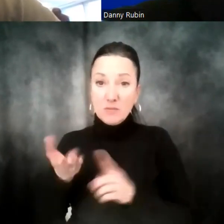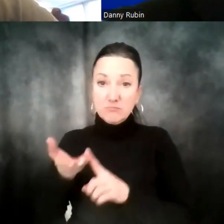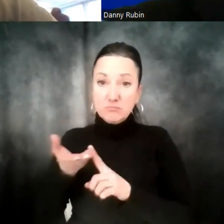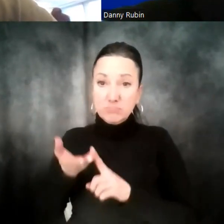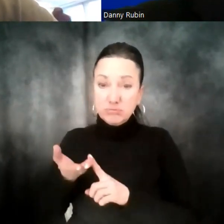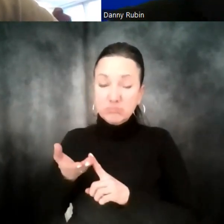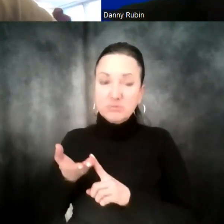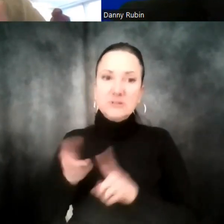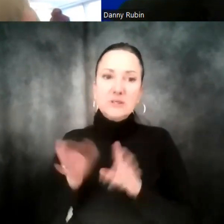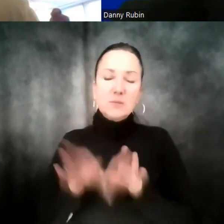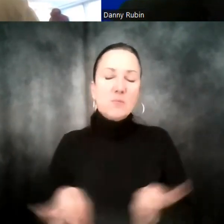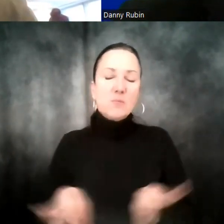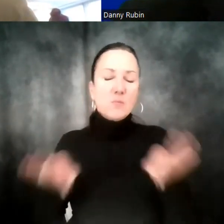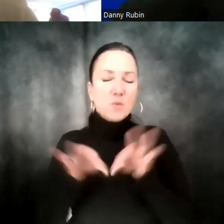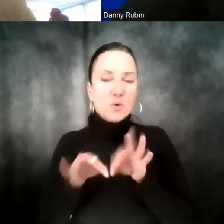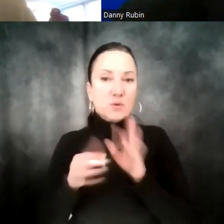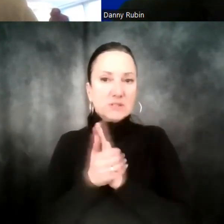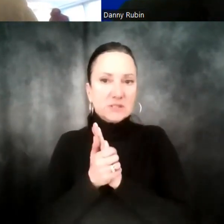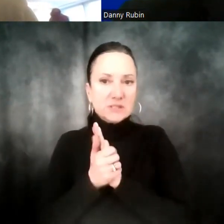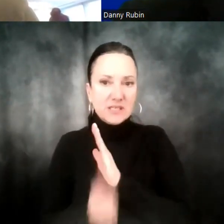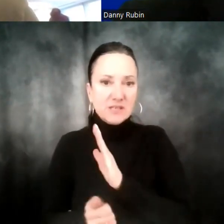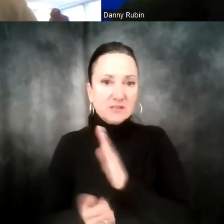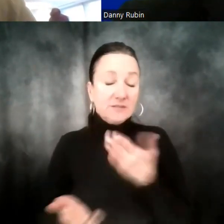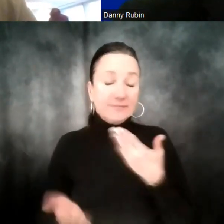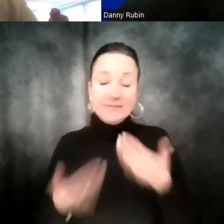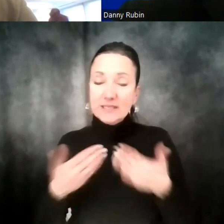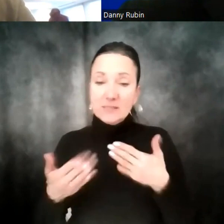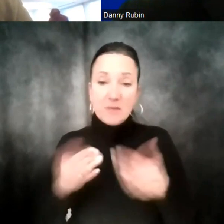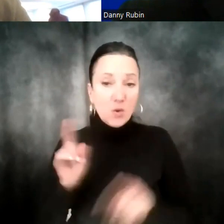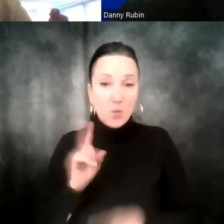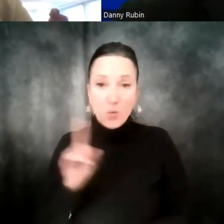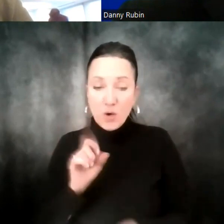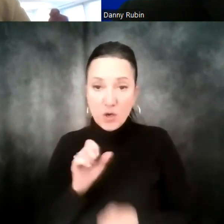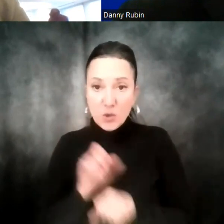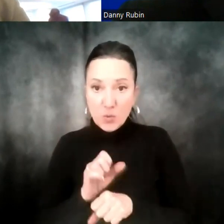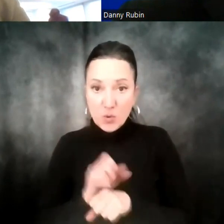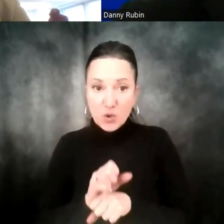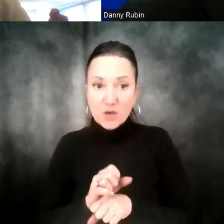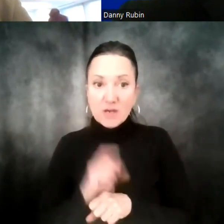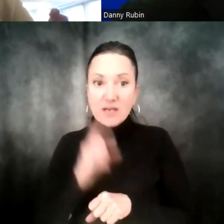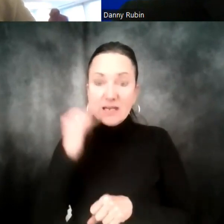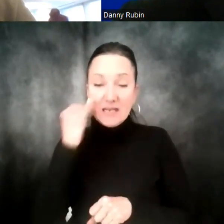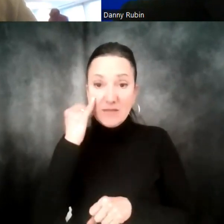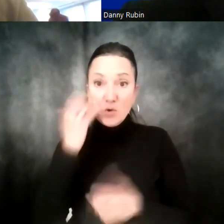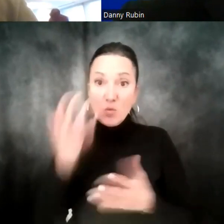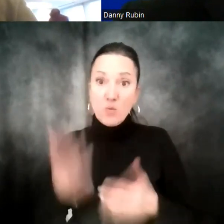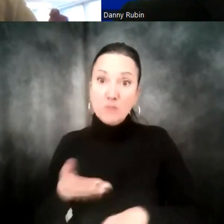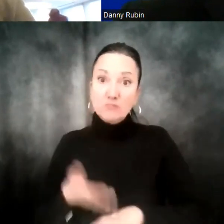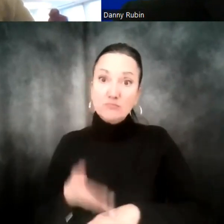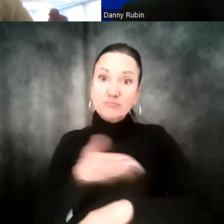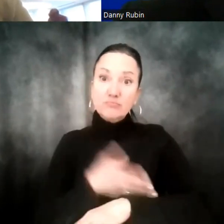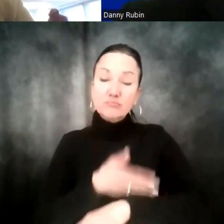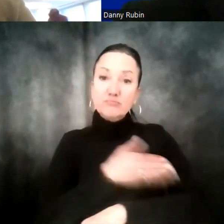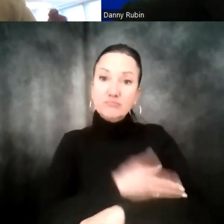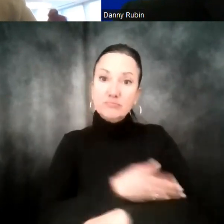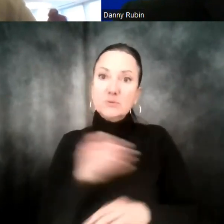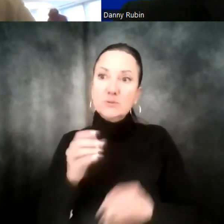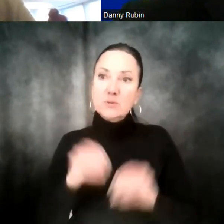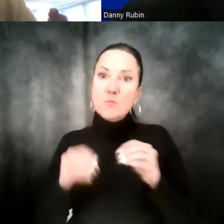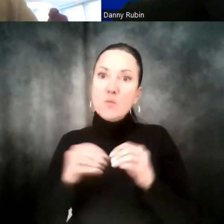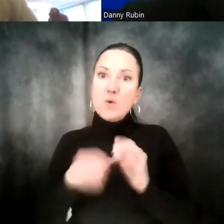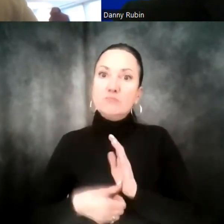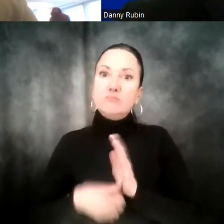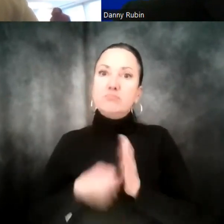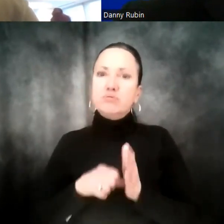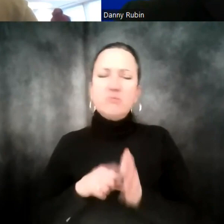really important skills for you, no matter what industry you end up in, especially as you're looking to progress, because the more you can stand out from the crowd in terms of your ability